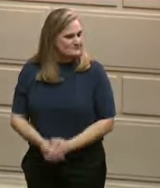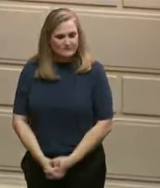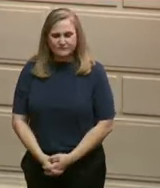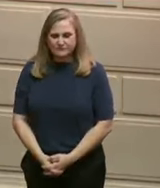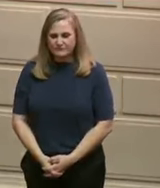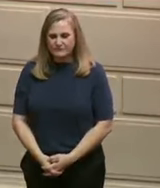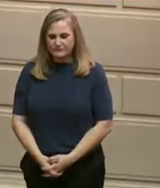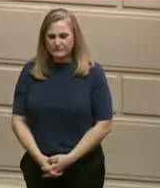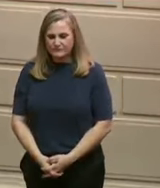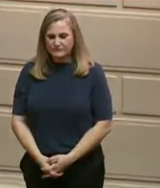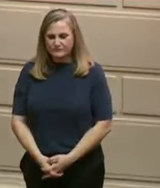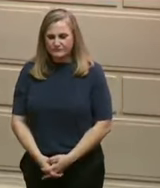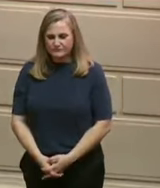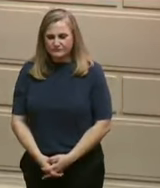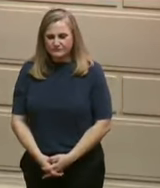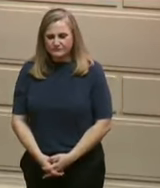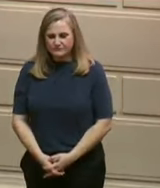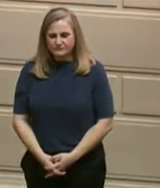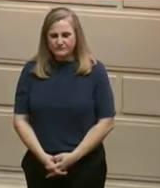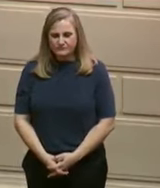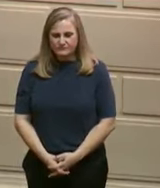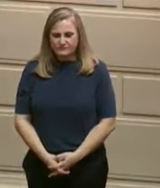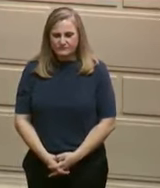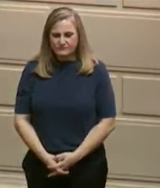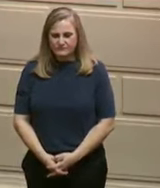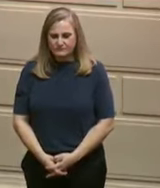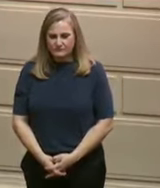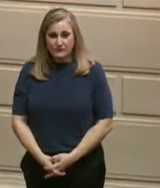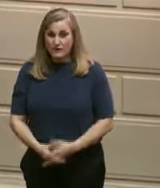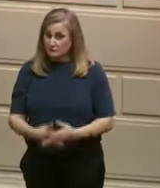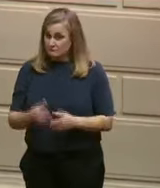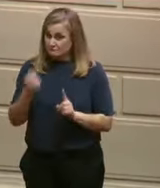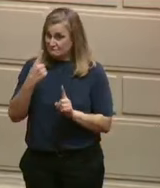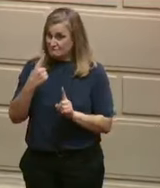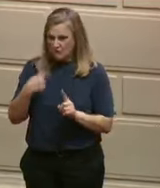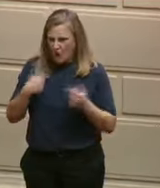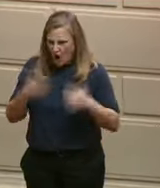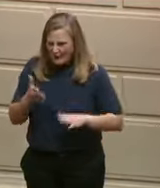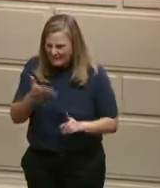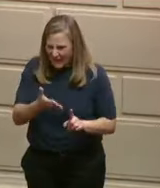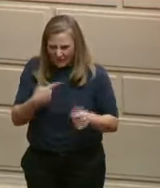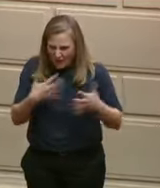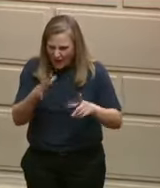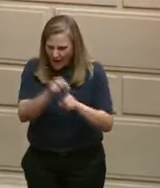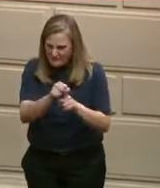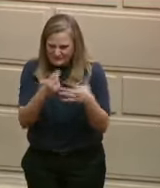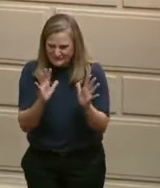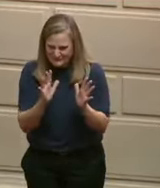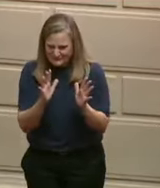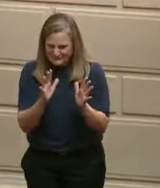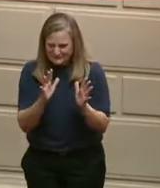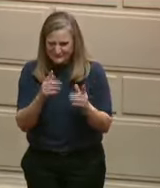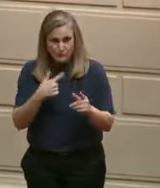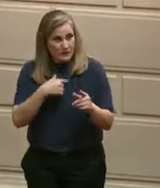Assembly, with the reps and the senators in this room, with our speaker, with our Senate President. We